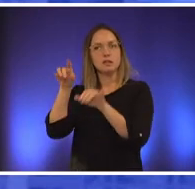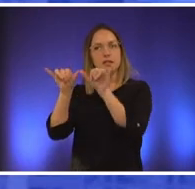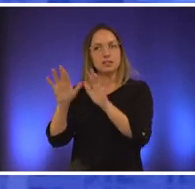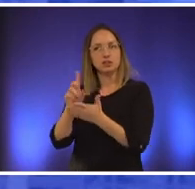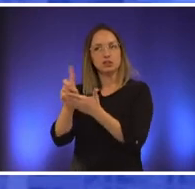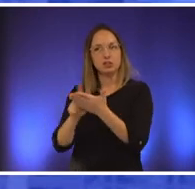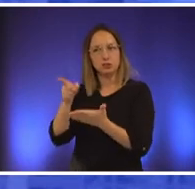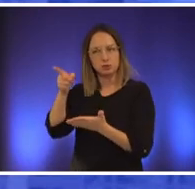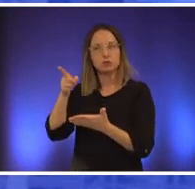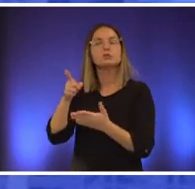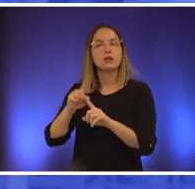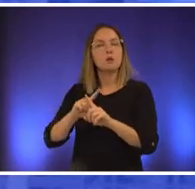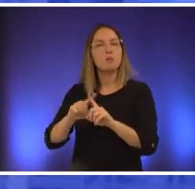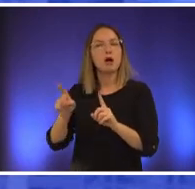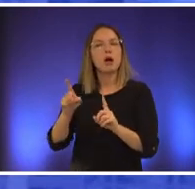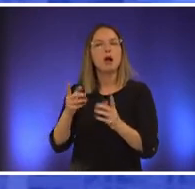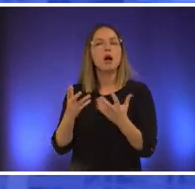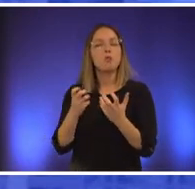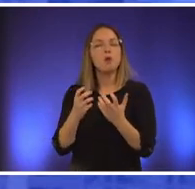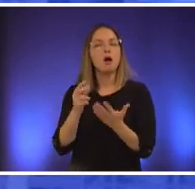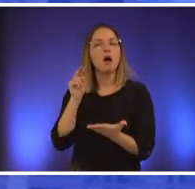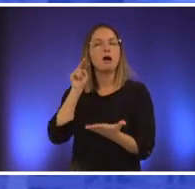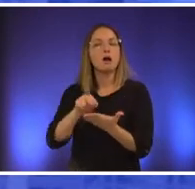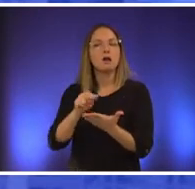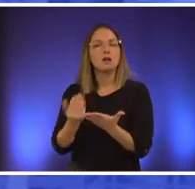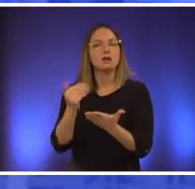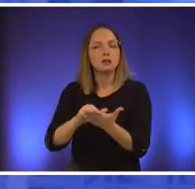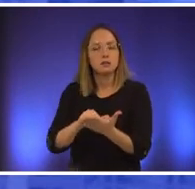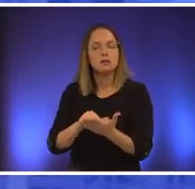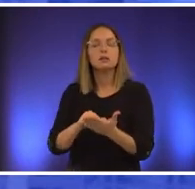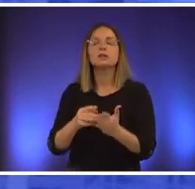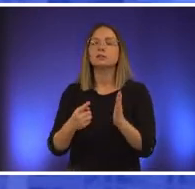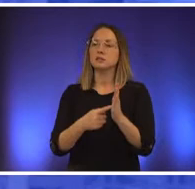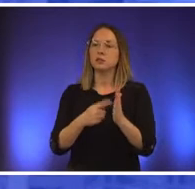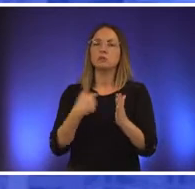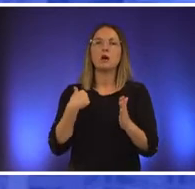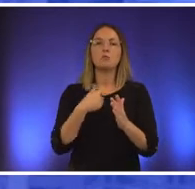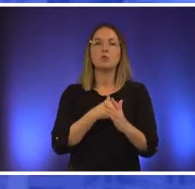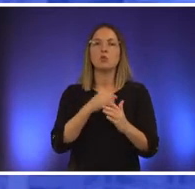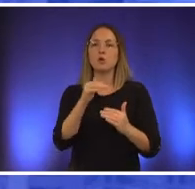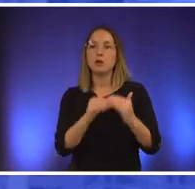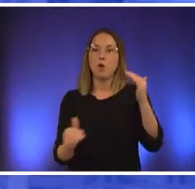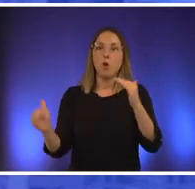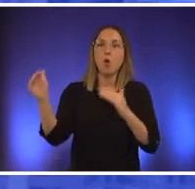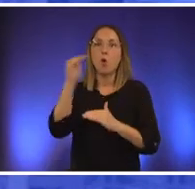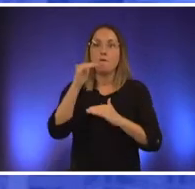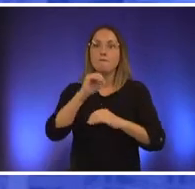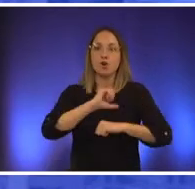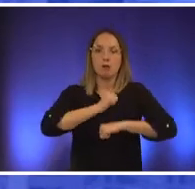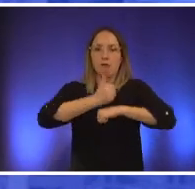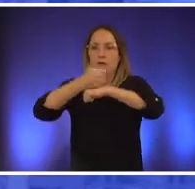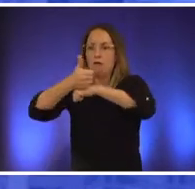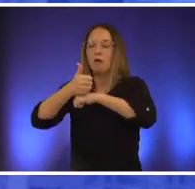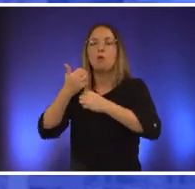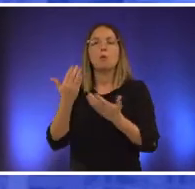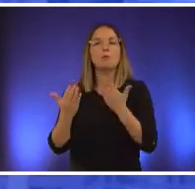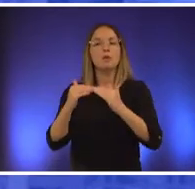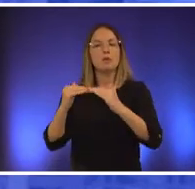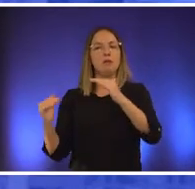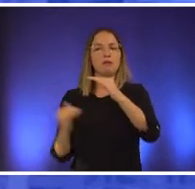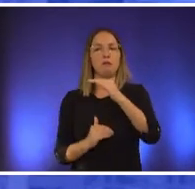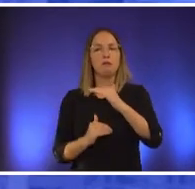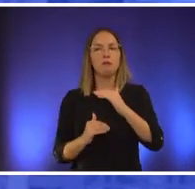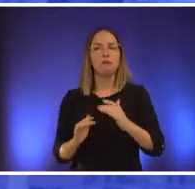there are instances where we have overbuilt or underbuilt for safety um and i've heard stories of people having uh